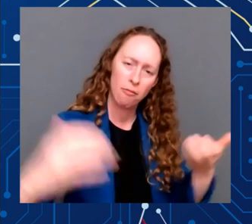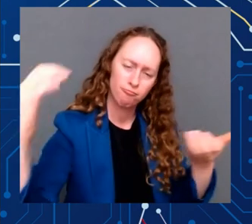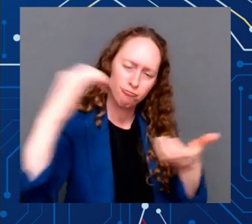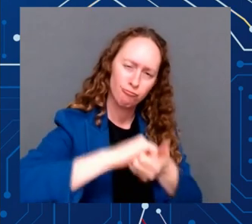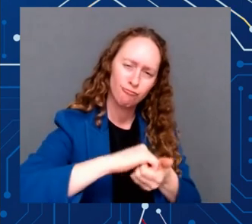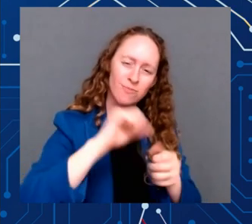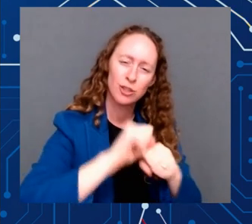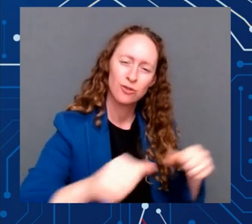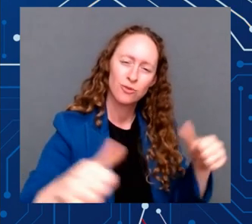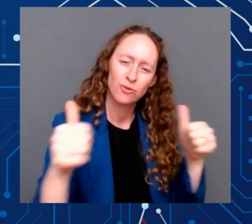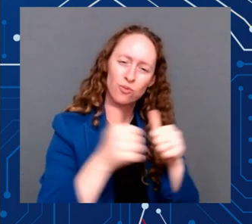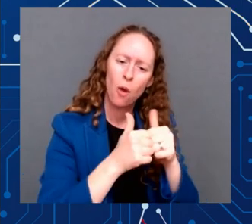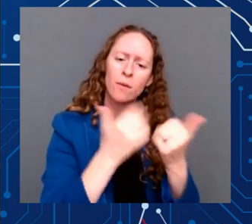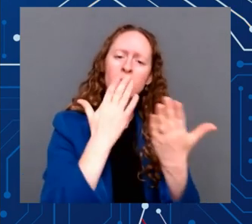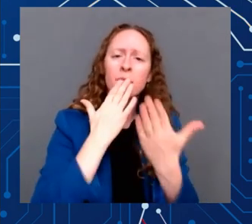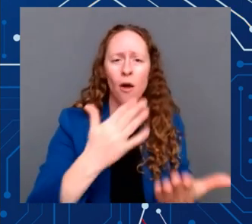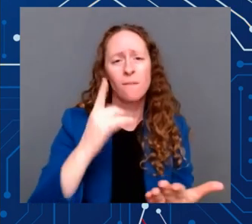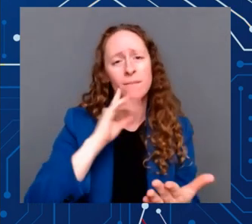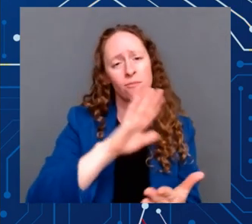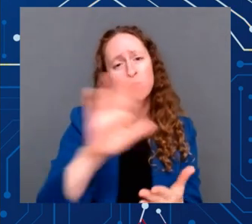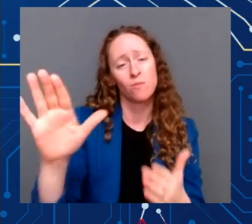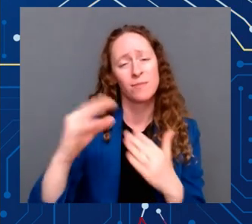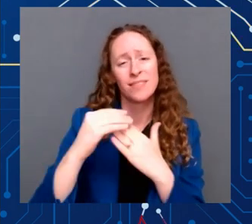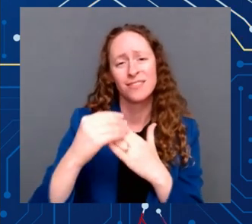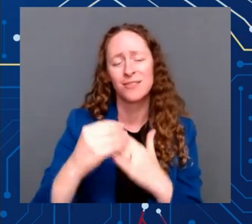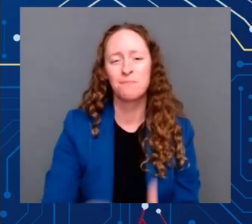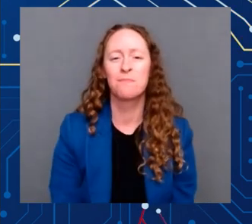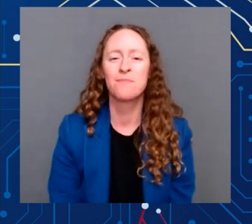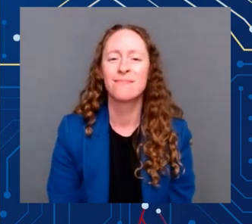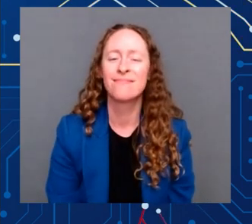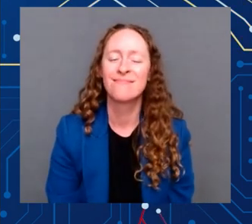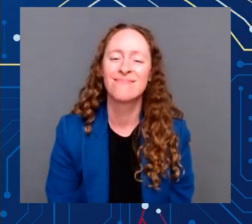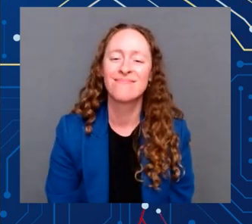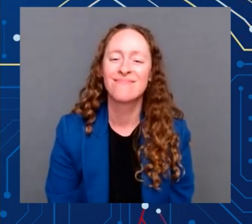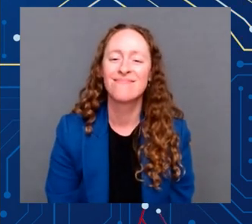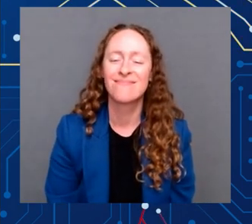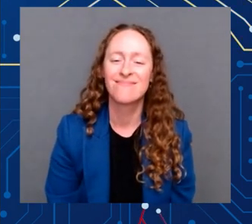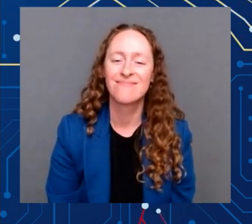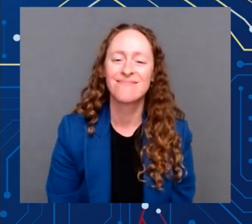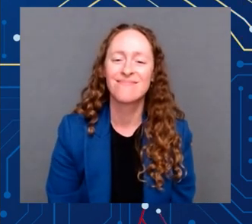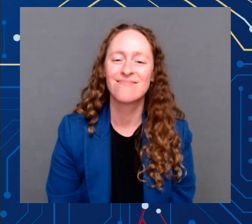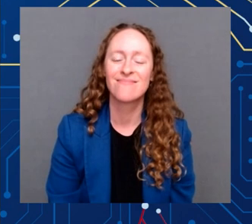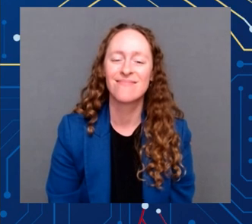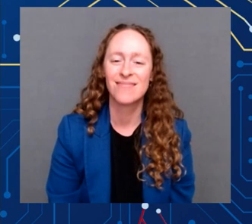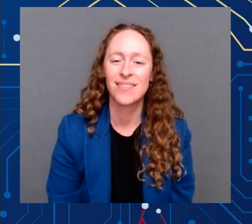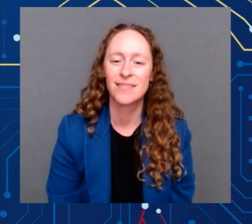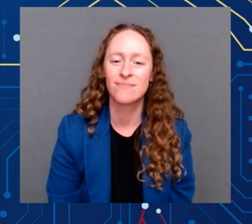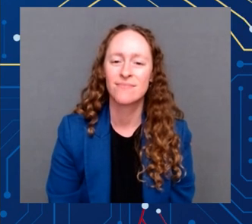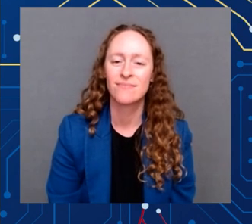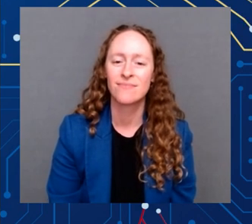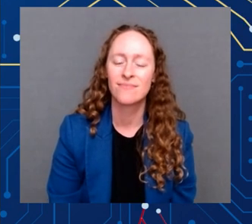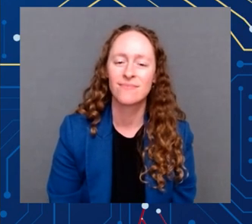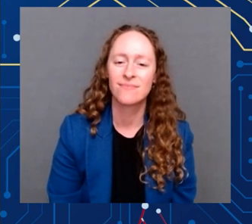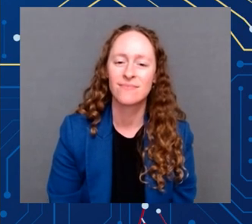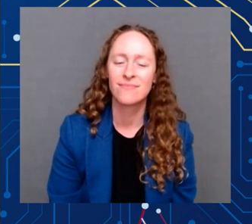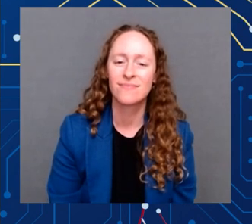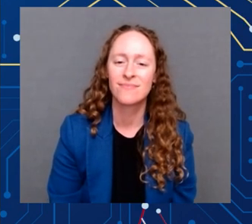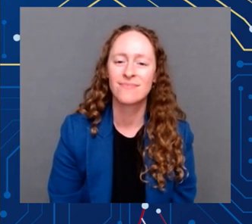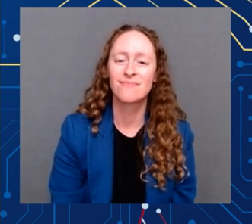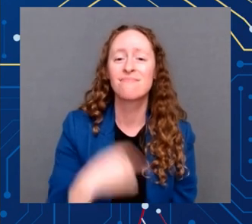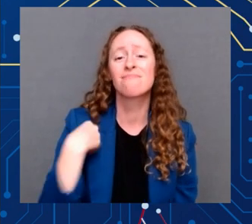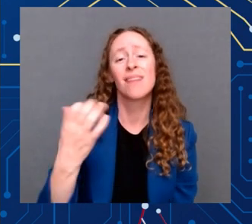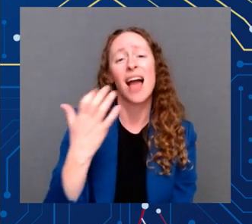I also have to say thank you to a group that rarely gets a thank you, which is the White House staff, the unsung heroes.